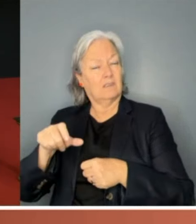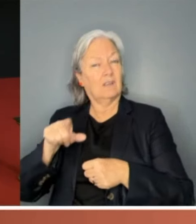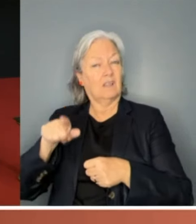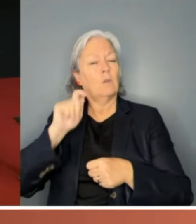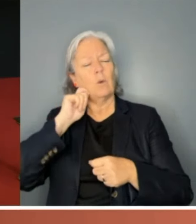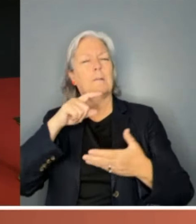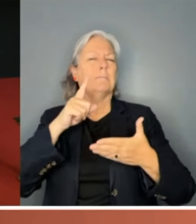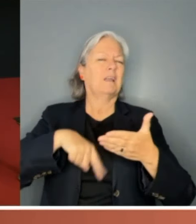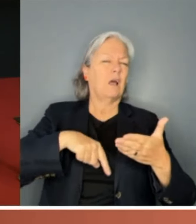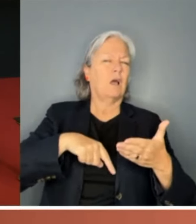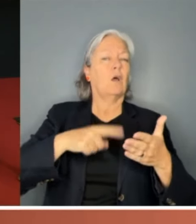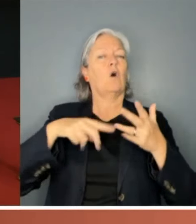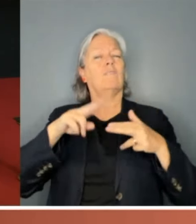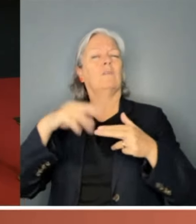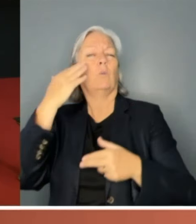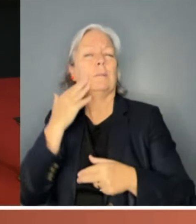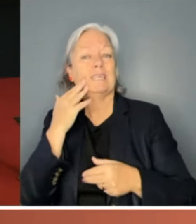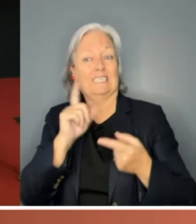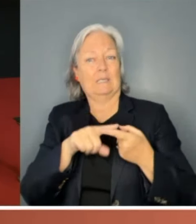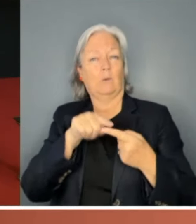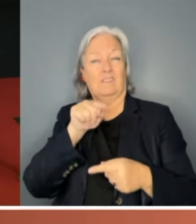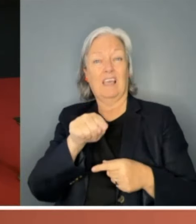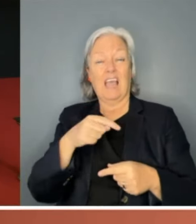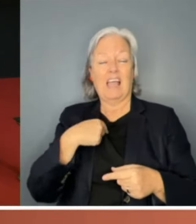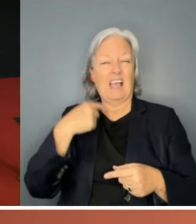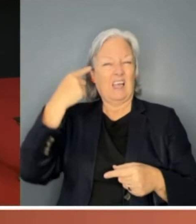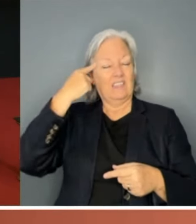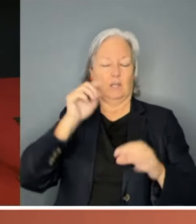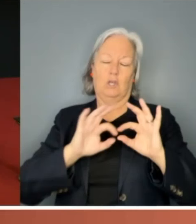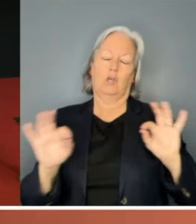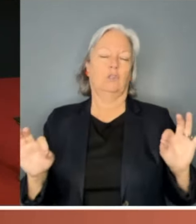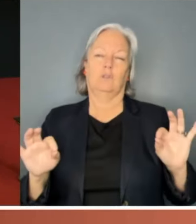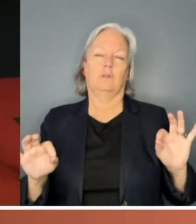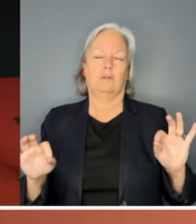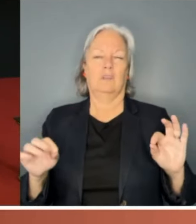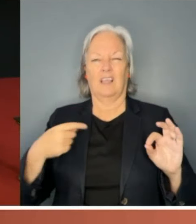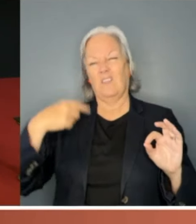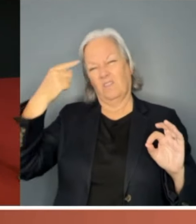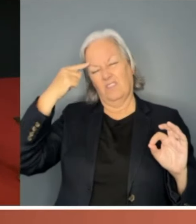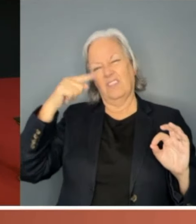women exists, because I suspect it doesn't anymore. I suspect that's probably flipped around.